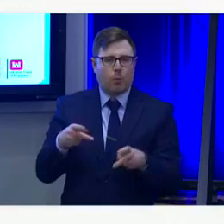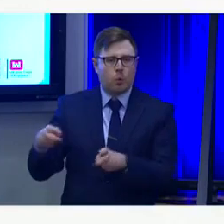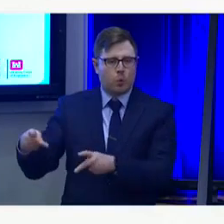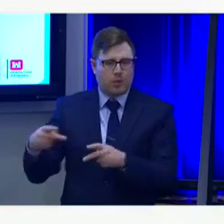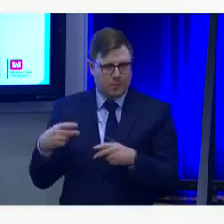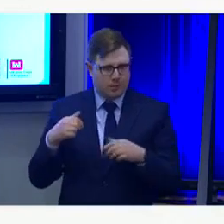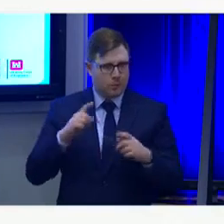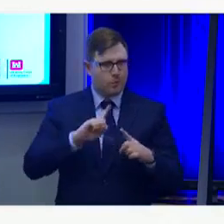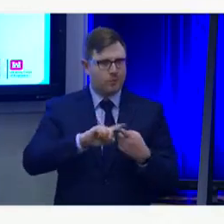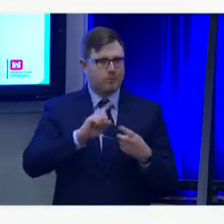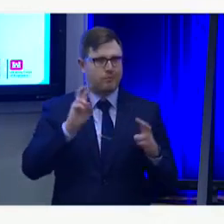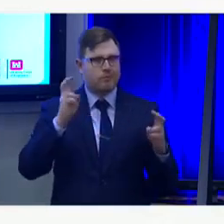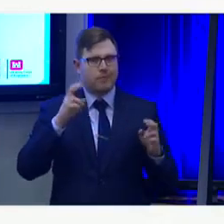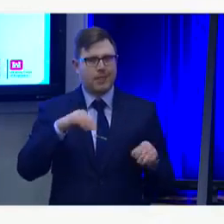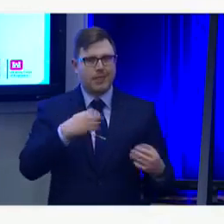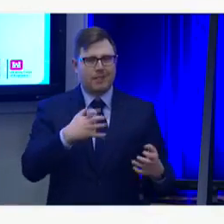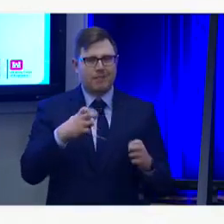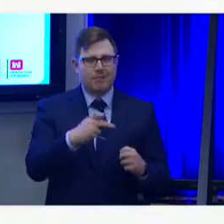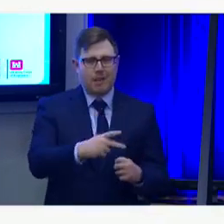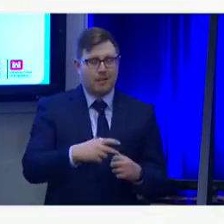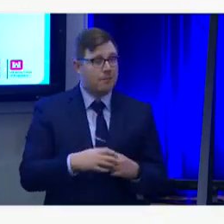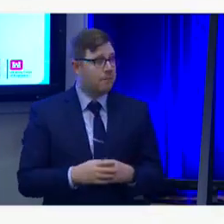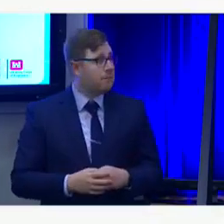Thank you. Thank you. you. Thank you. you.